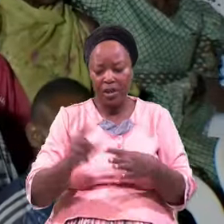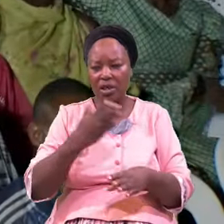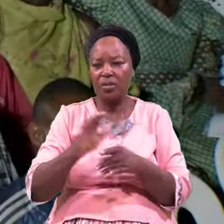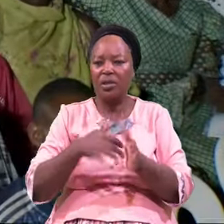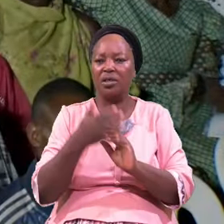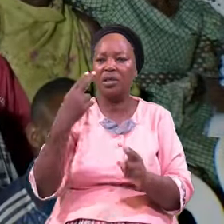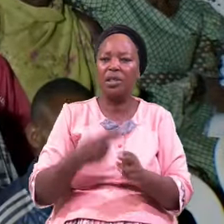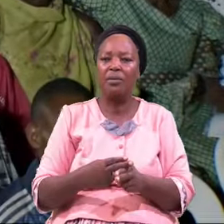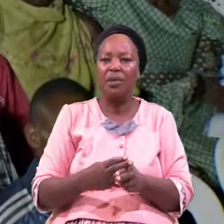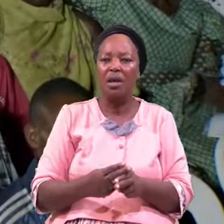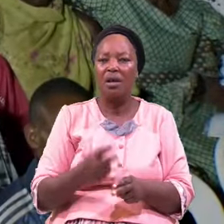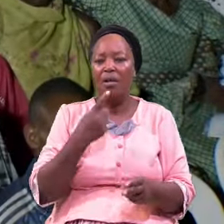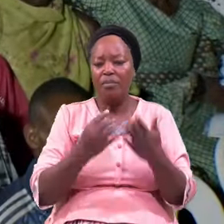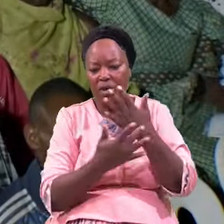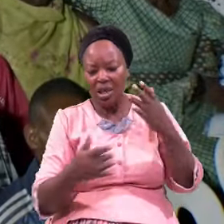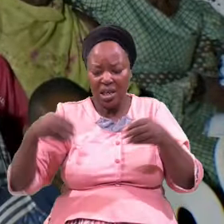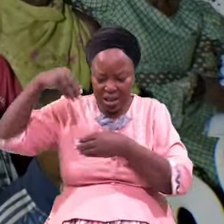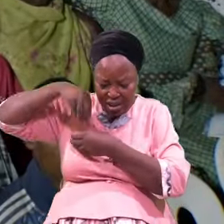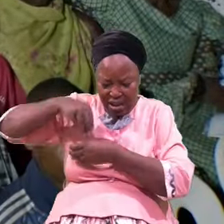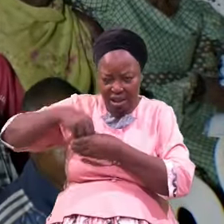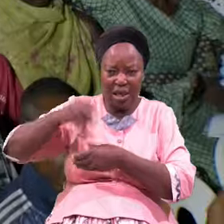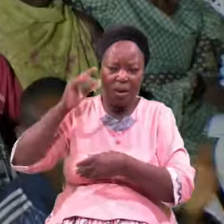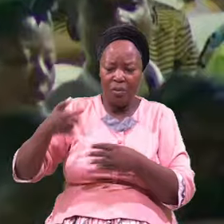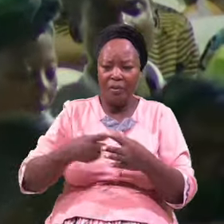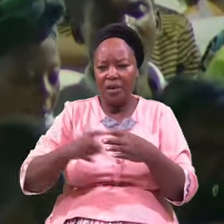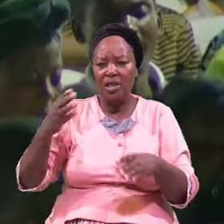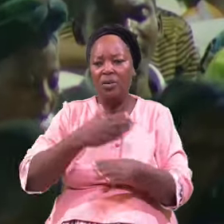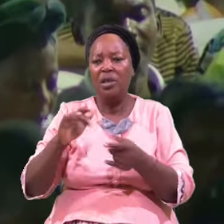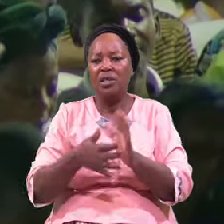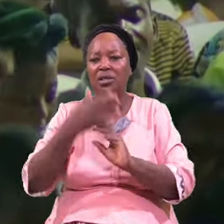Bleeding Inside Will Vanish Away